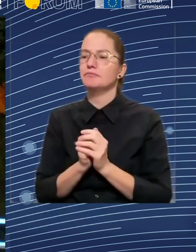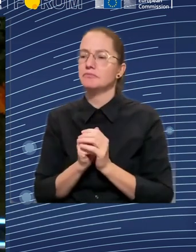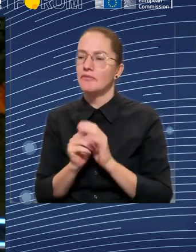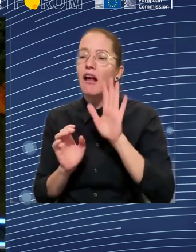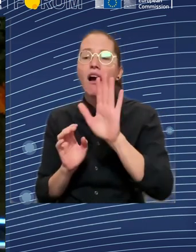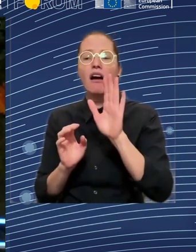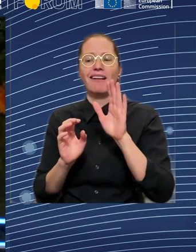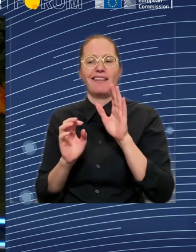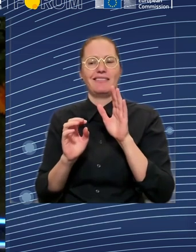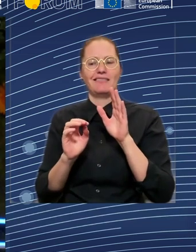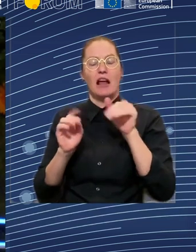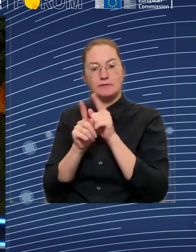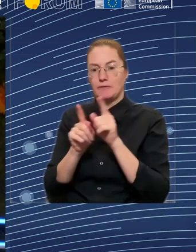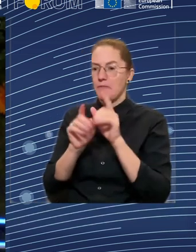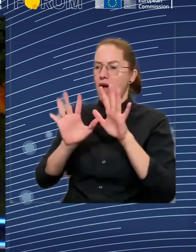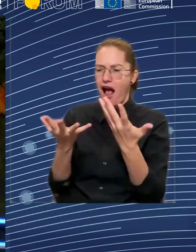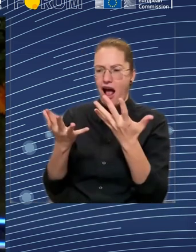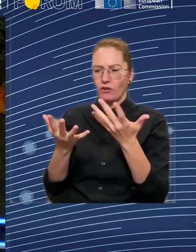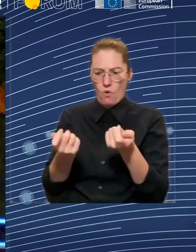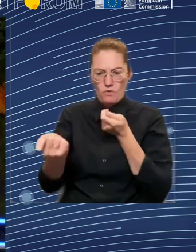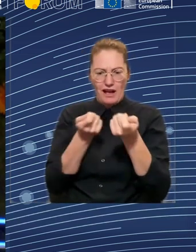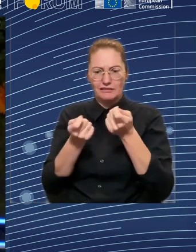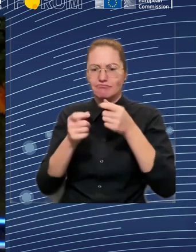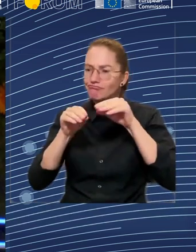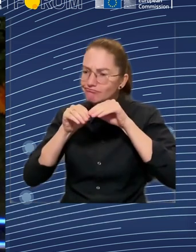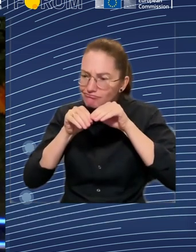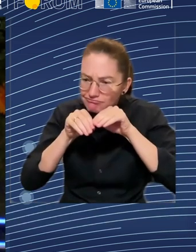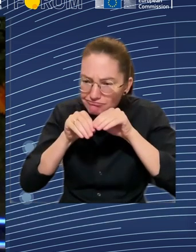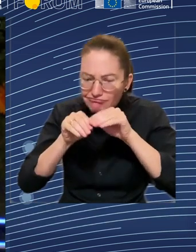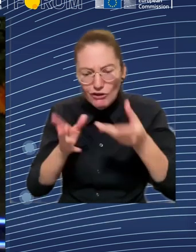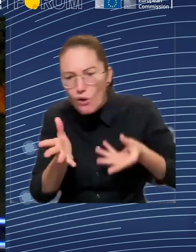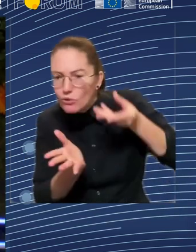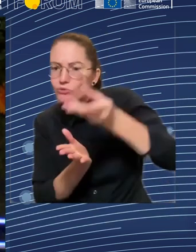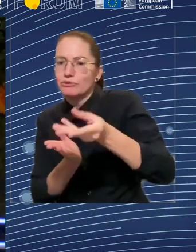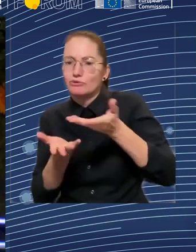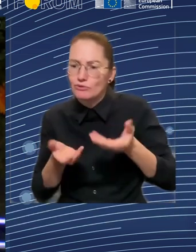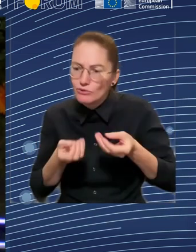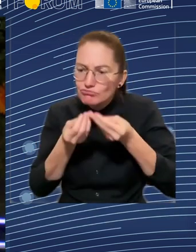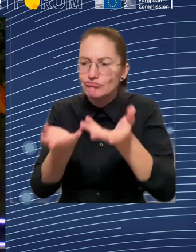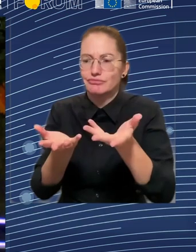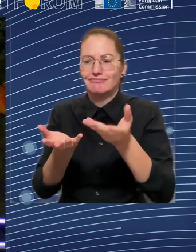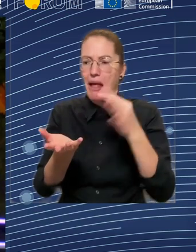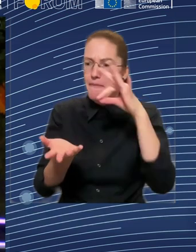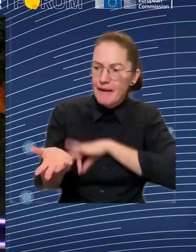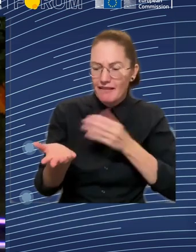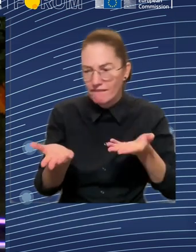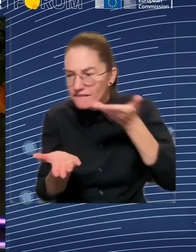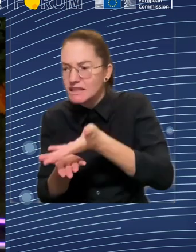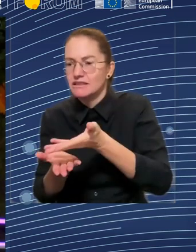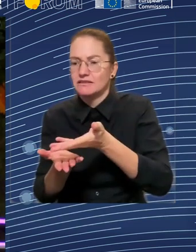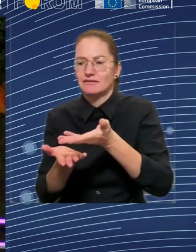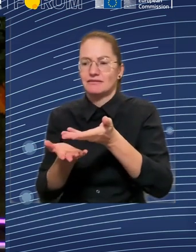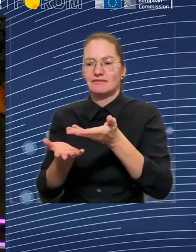Okay. So, then I want... Okay. So, we should concentrate and talk a little bit more about the contributory part that actually